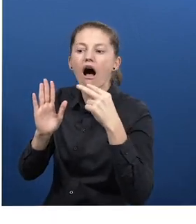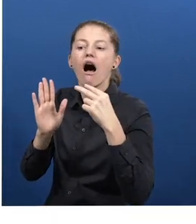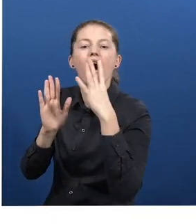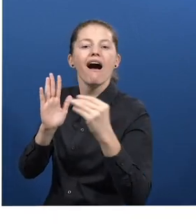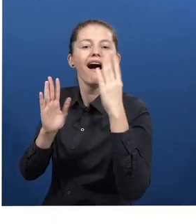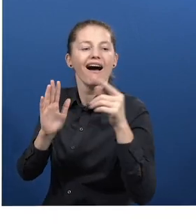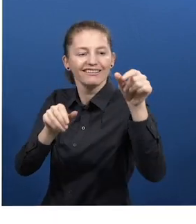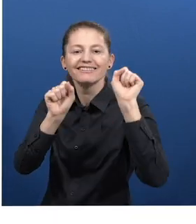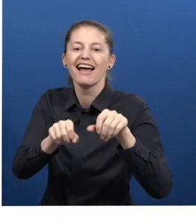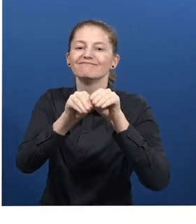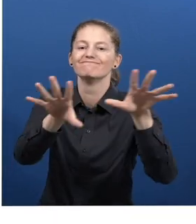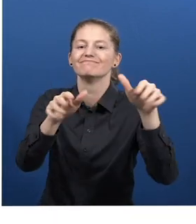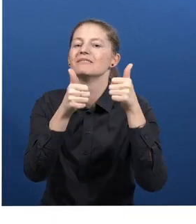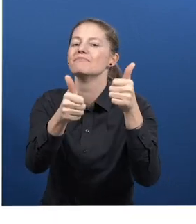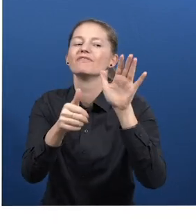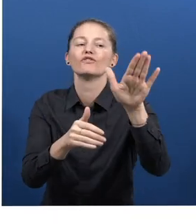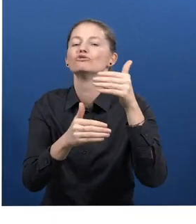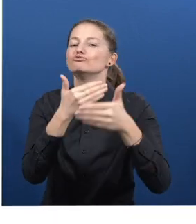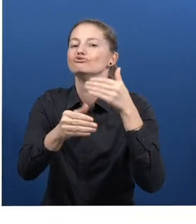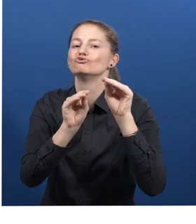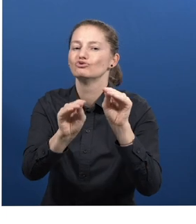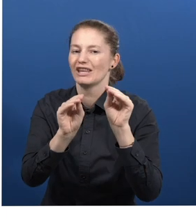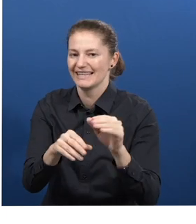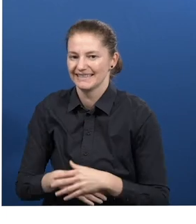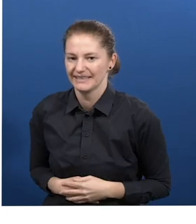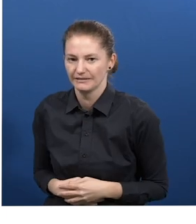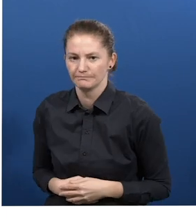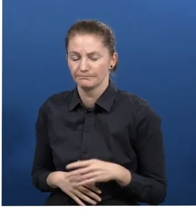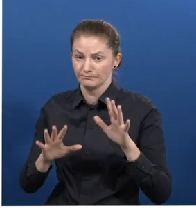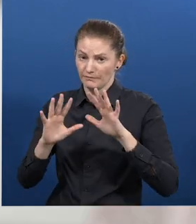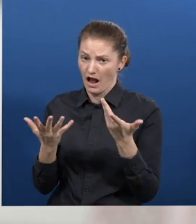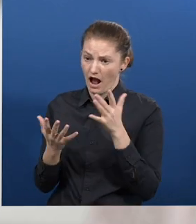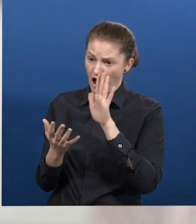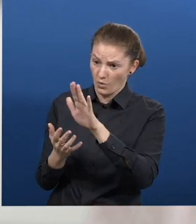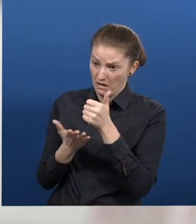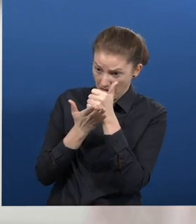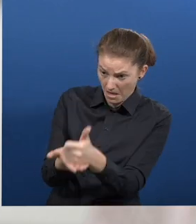How did the solution help you? Luis Váquez, Participants